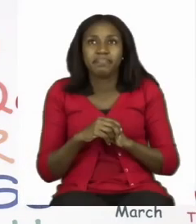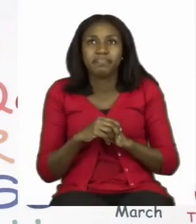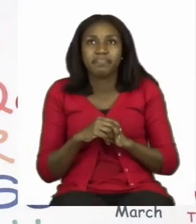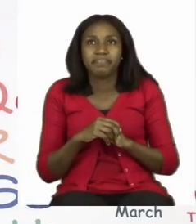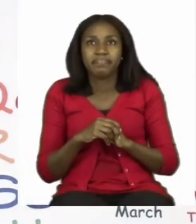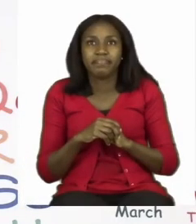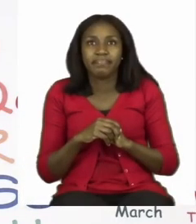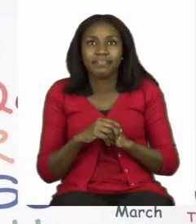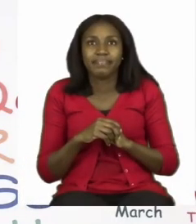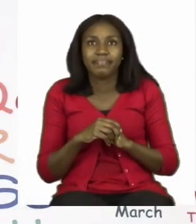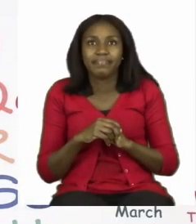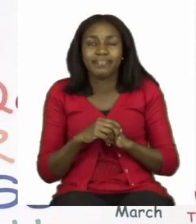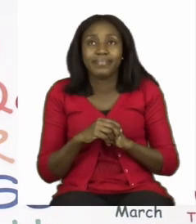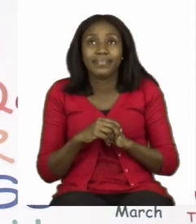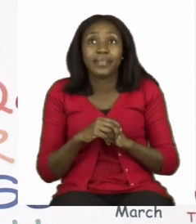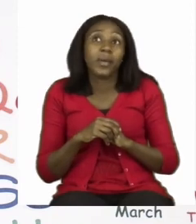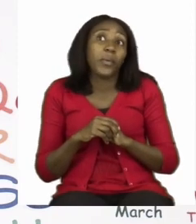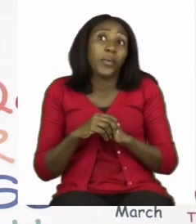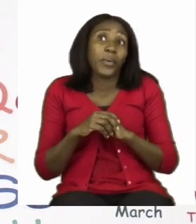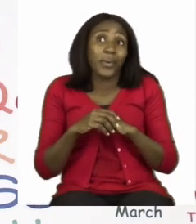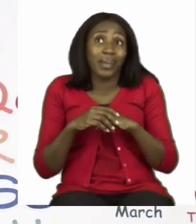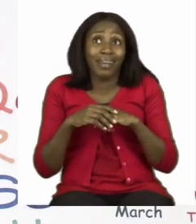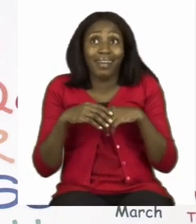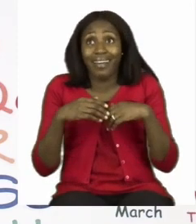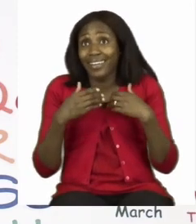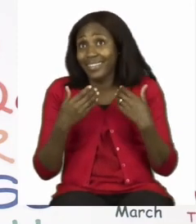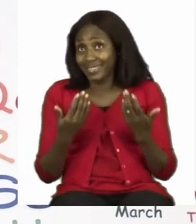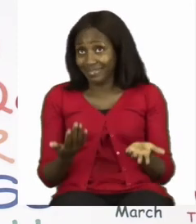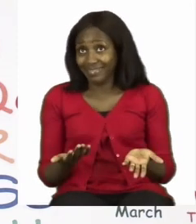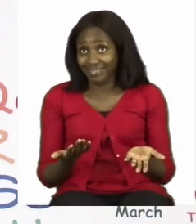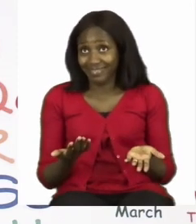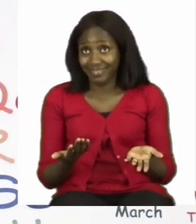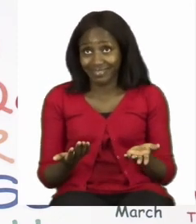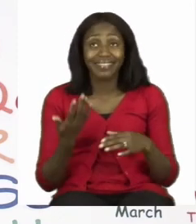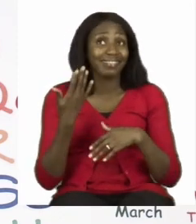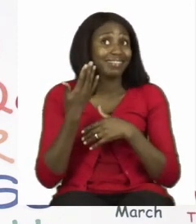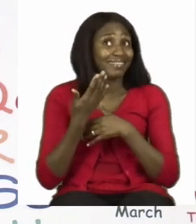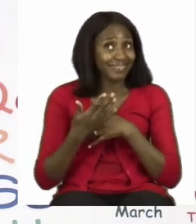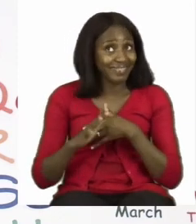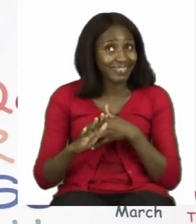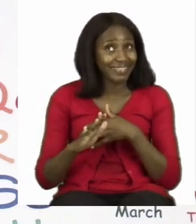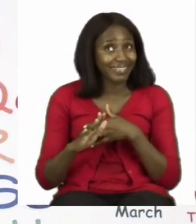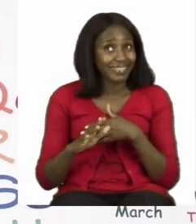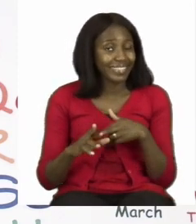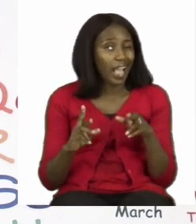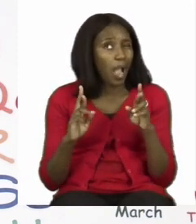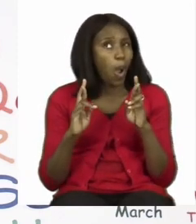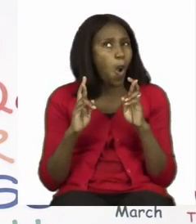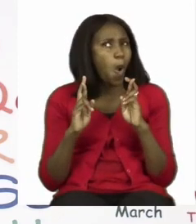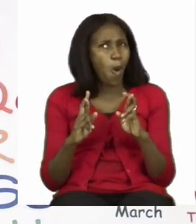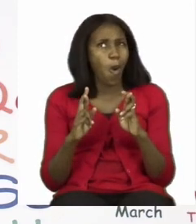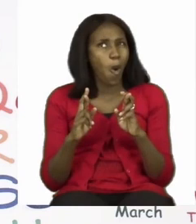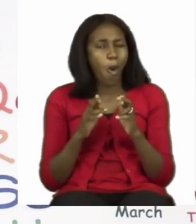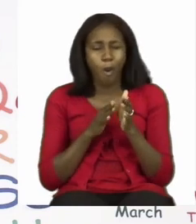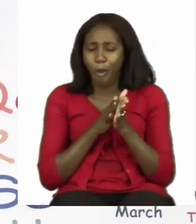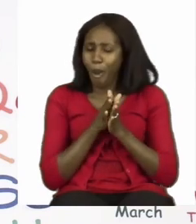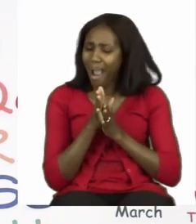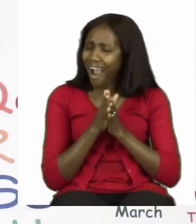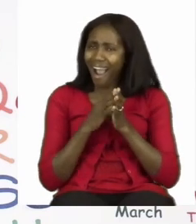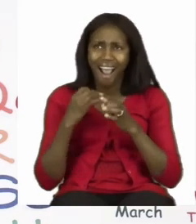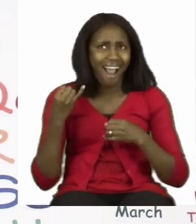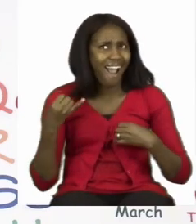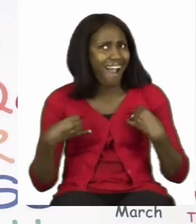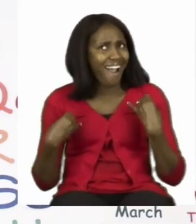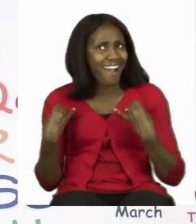Boys and girls, we have now come to the end of our lesson and I hope you had fun. Remember,